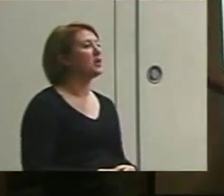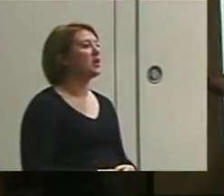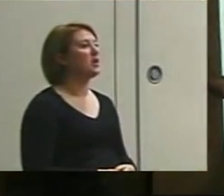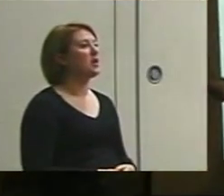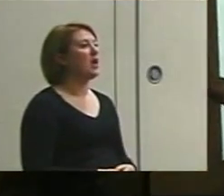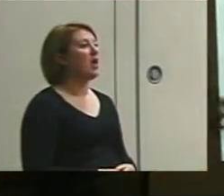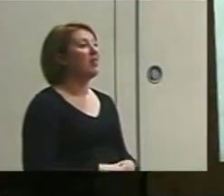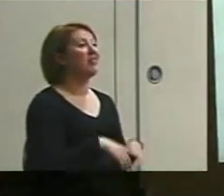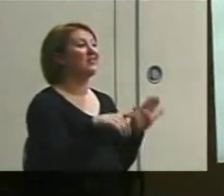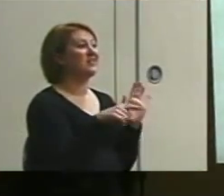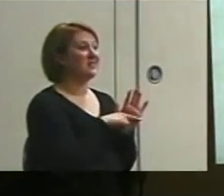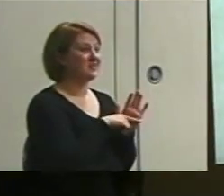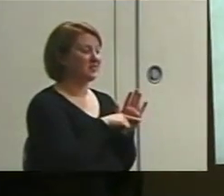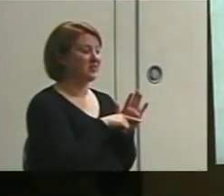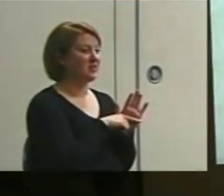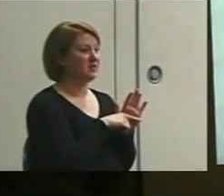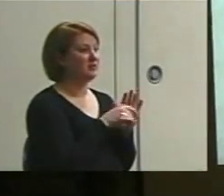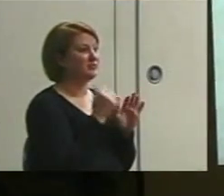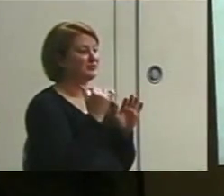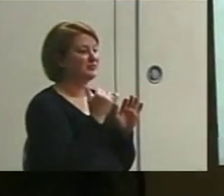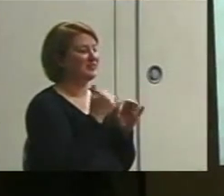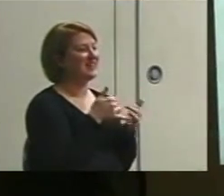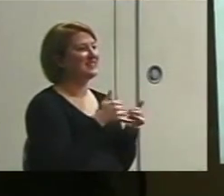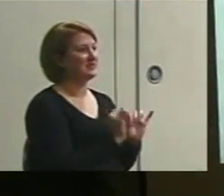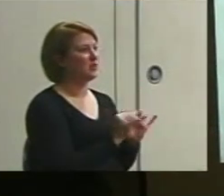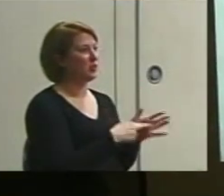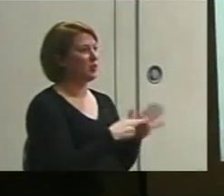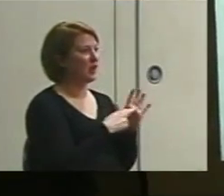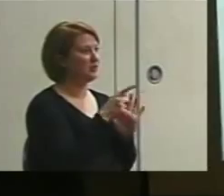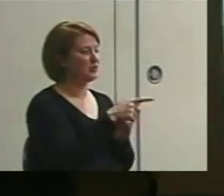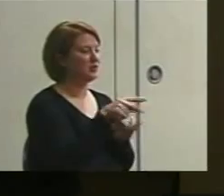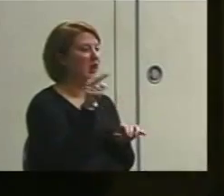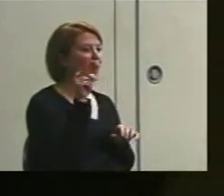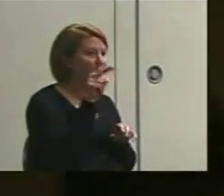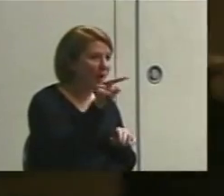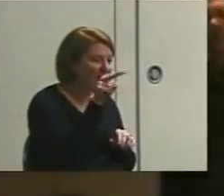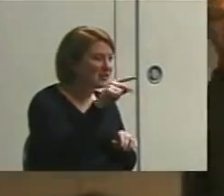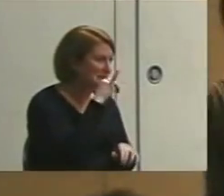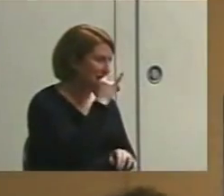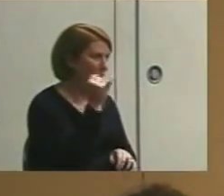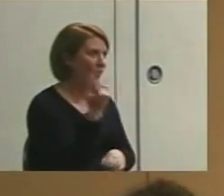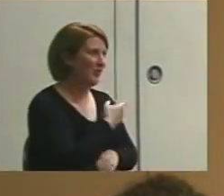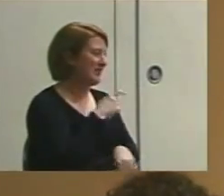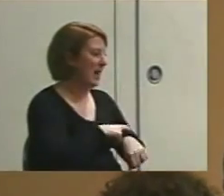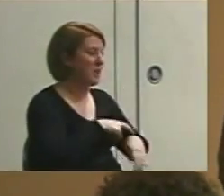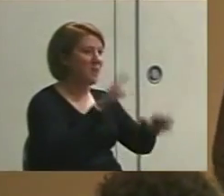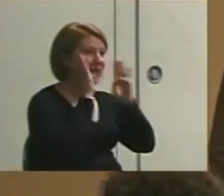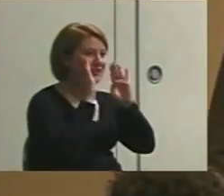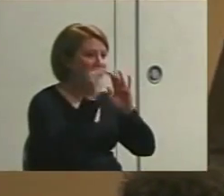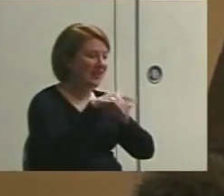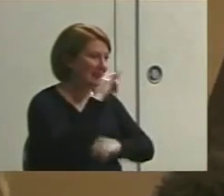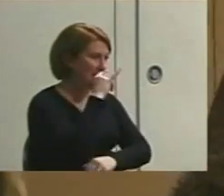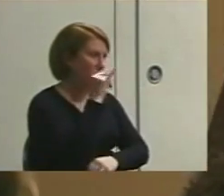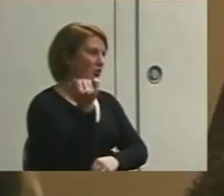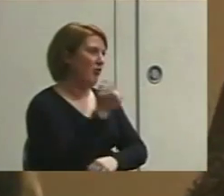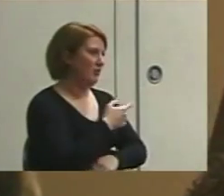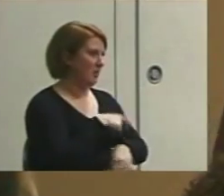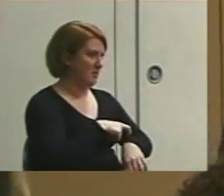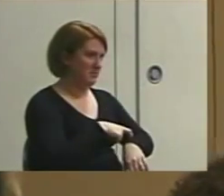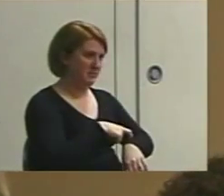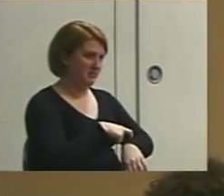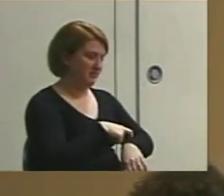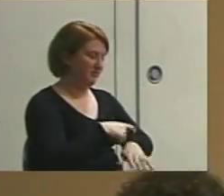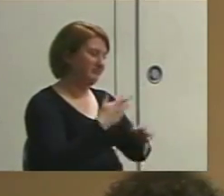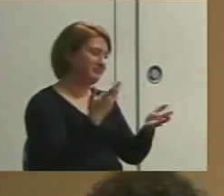the disadvantage here, it still requires you to be looking at that kid all the time or paying attention to that kid all the time.